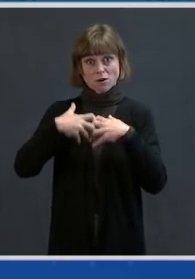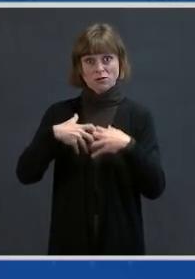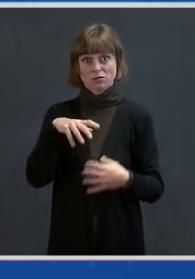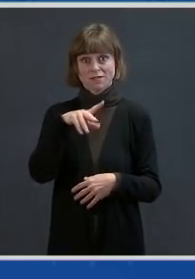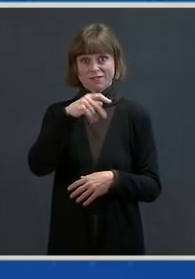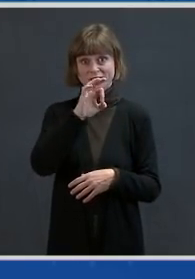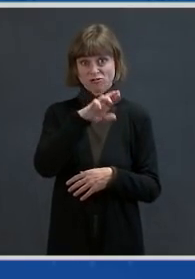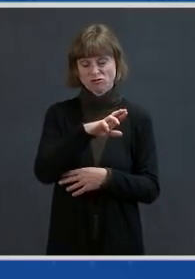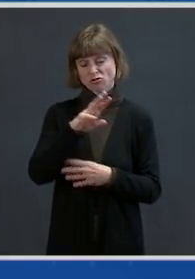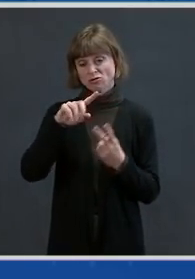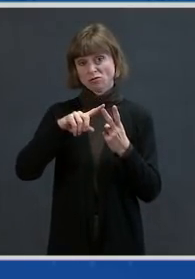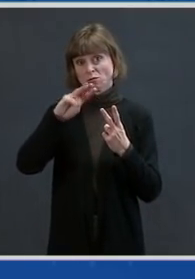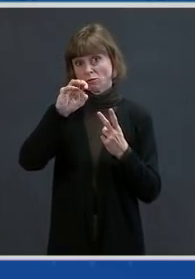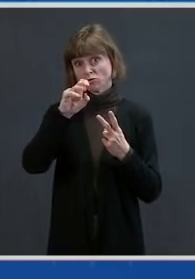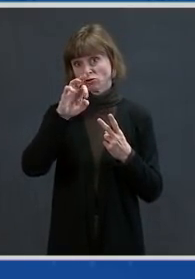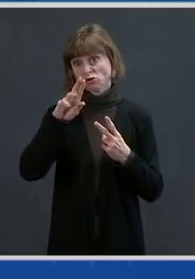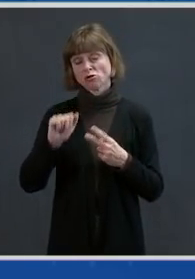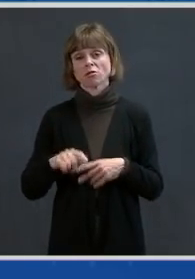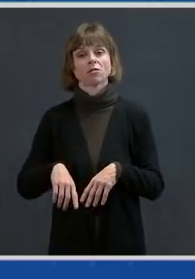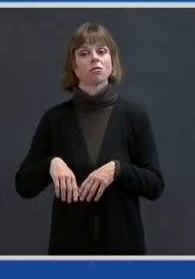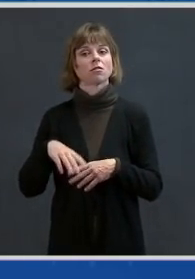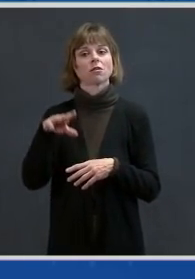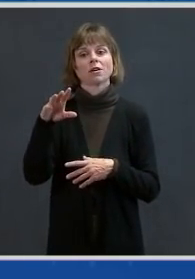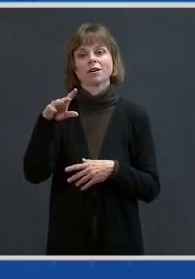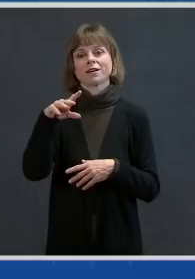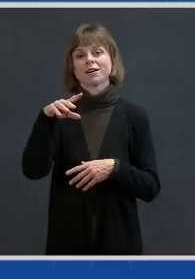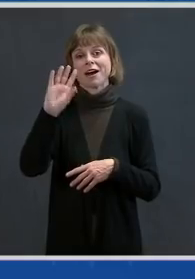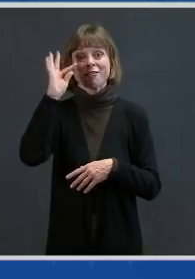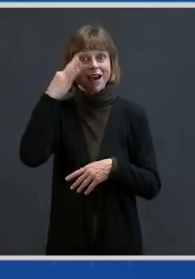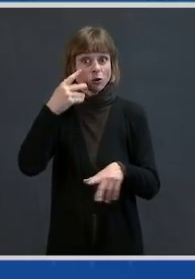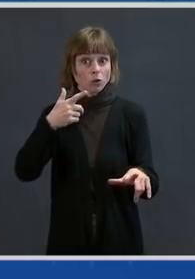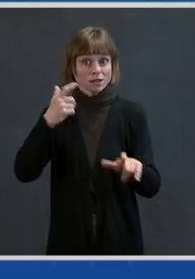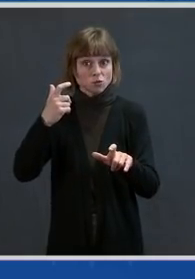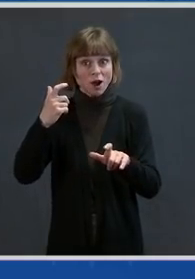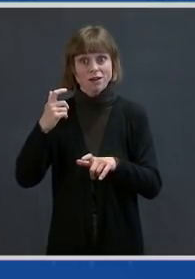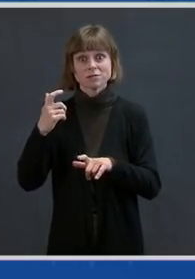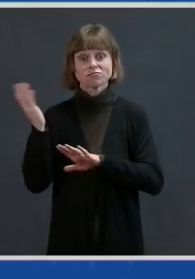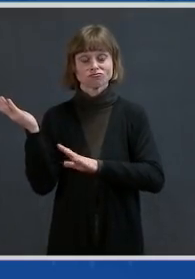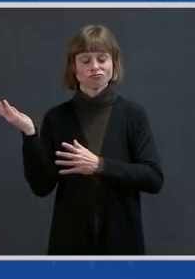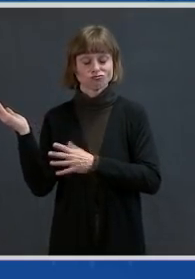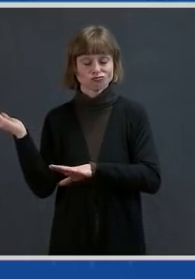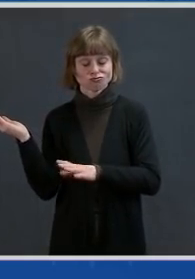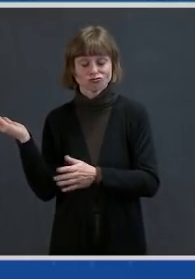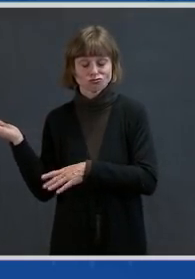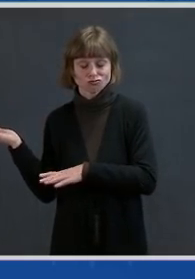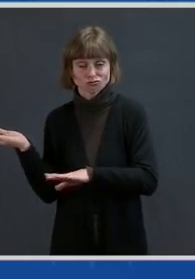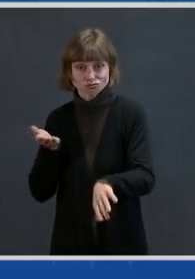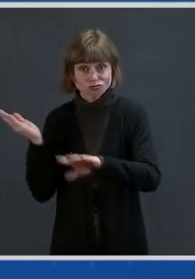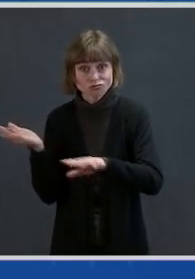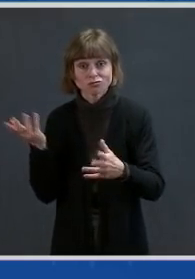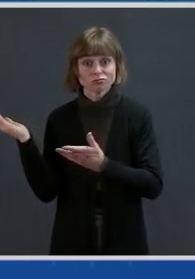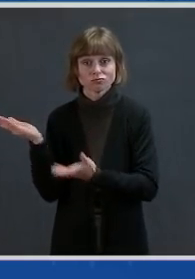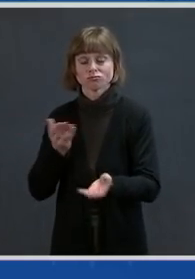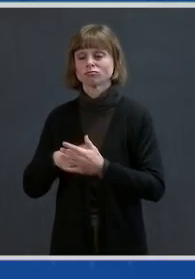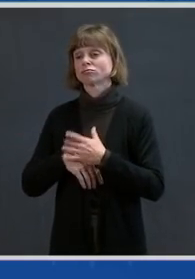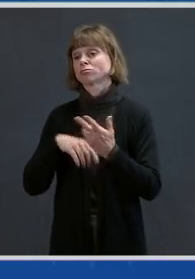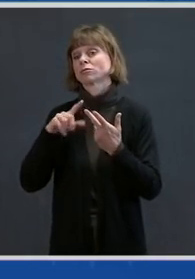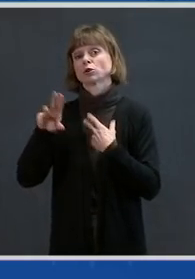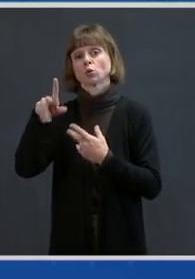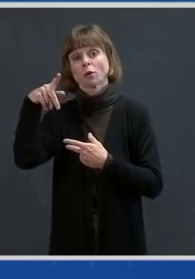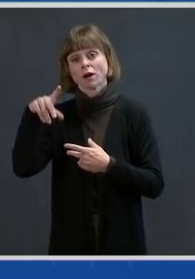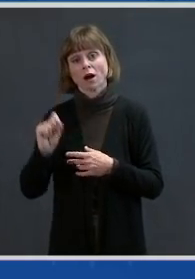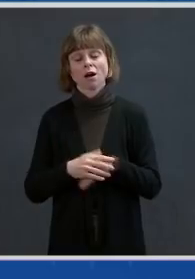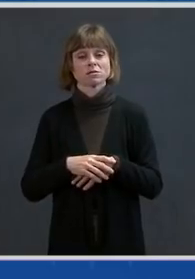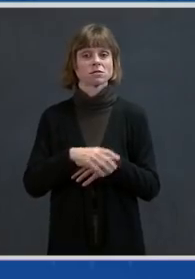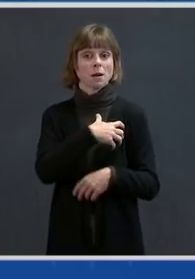McKesson, FedEx, and UPS, governors, mayors, county officials, and their health departments, the thousands